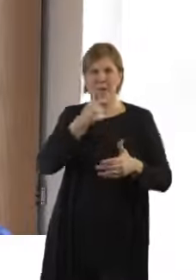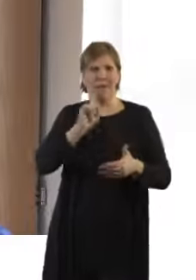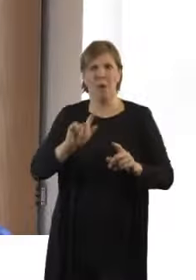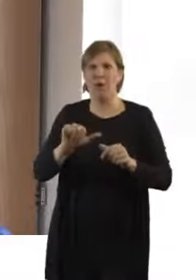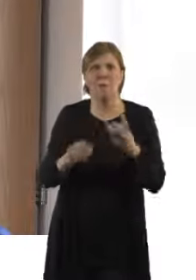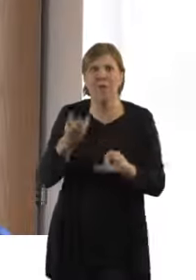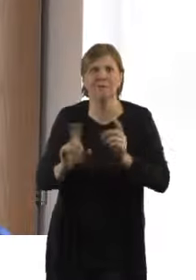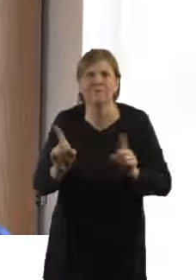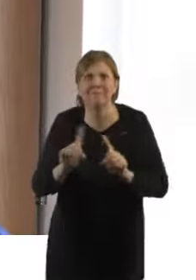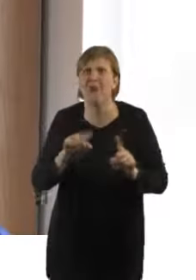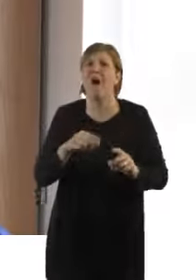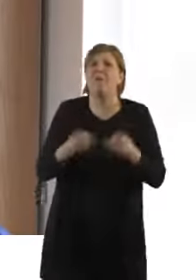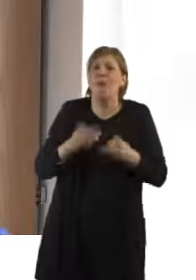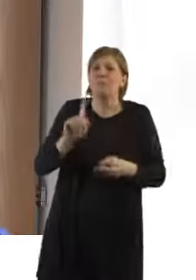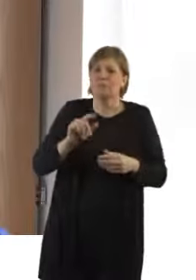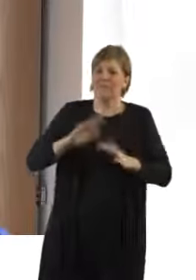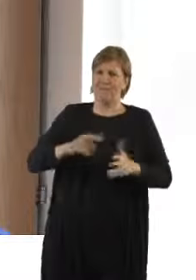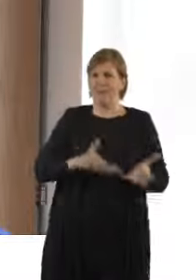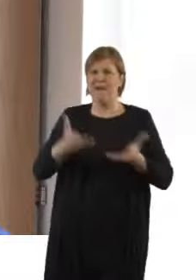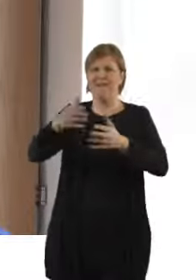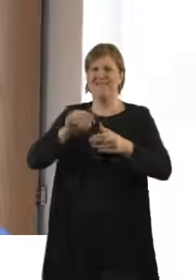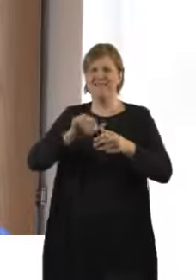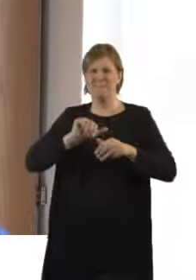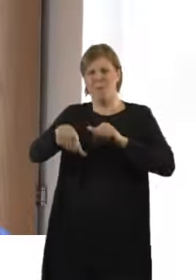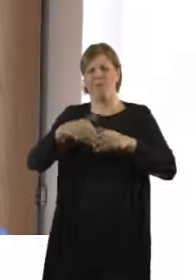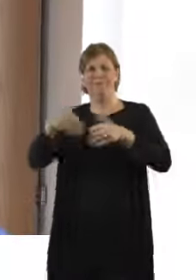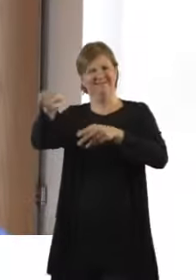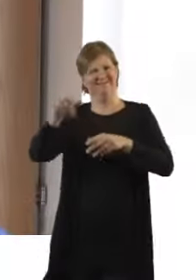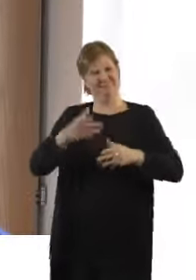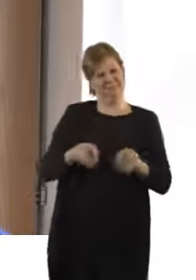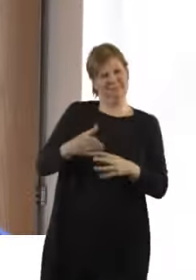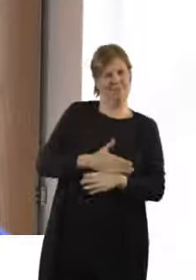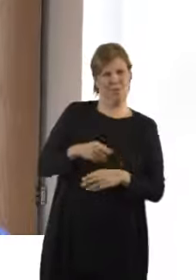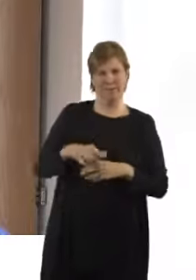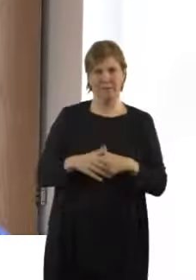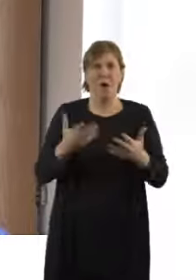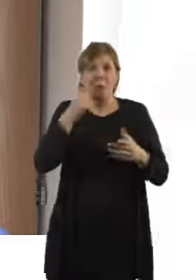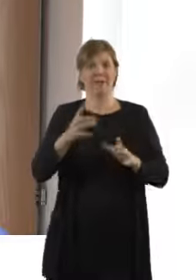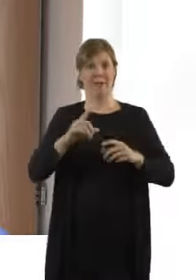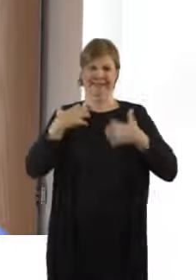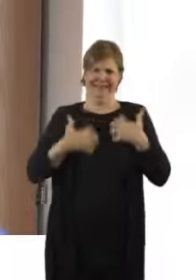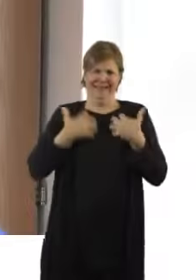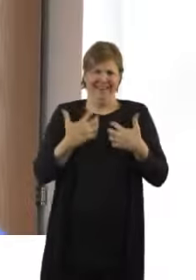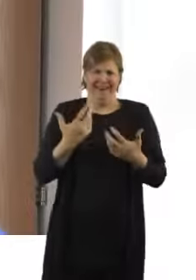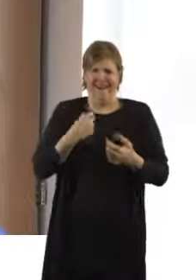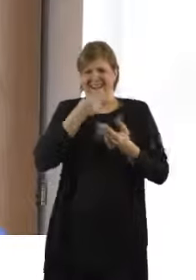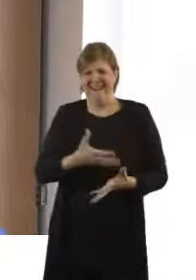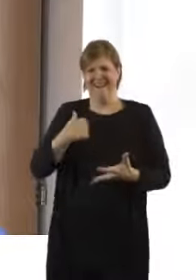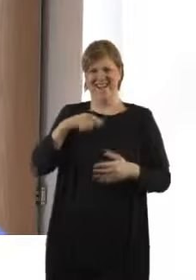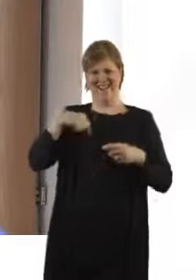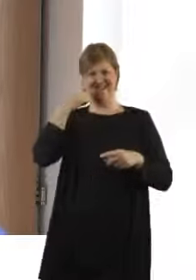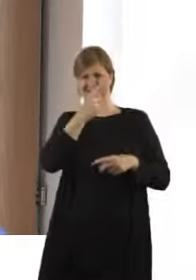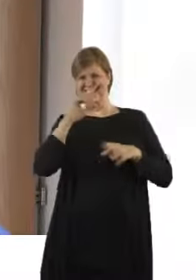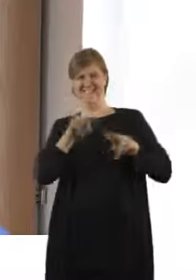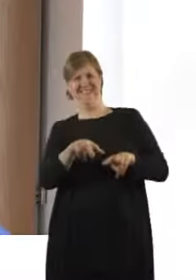it's a time of great excitement. It's lovely, lovely to witness for us, but it's so special for mum and dad